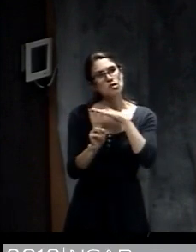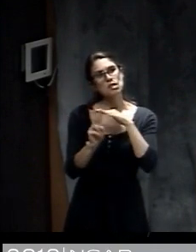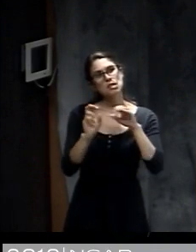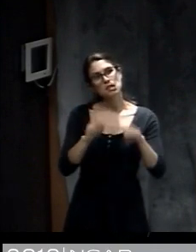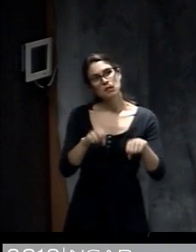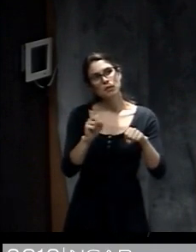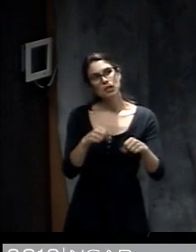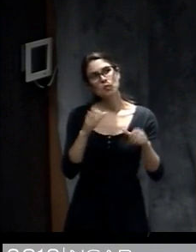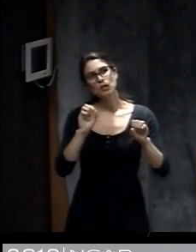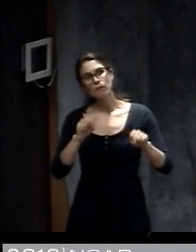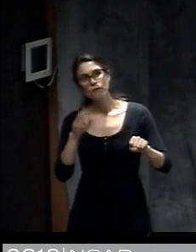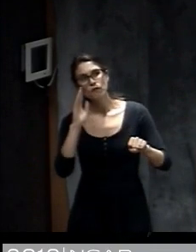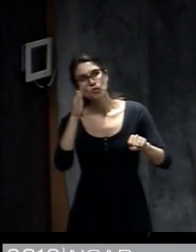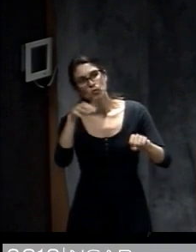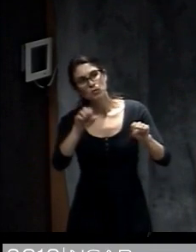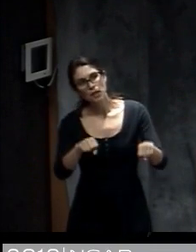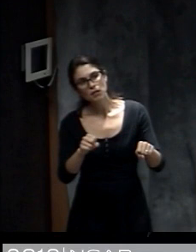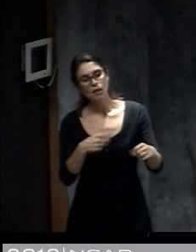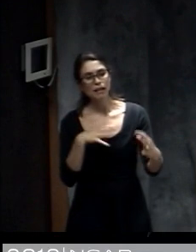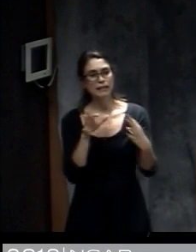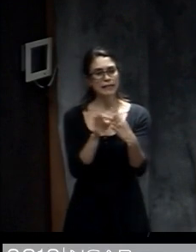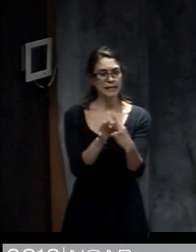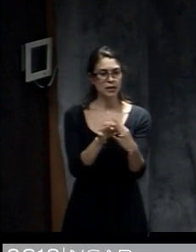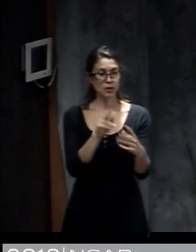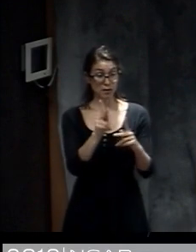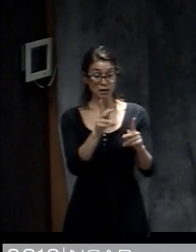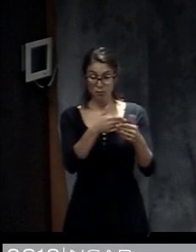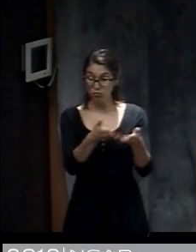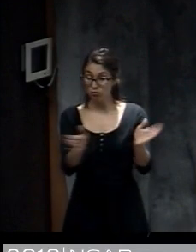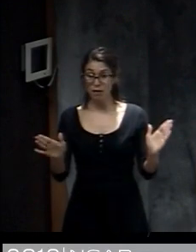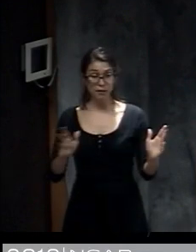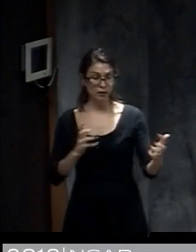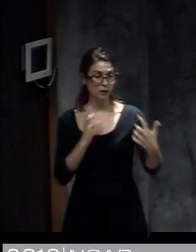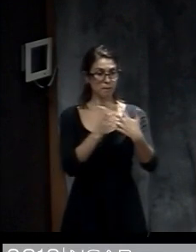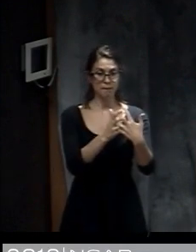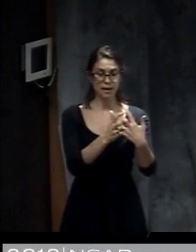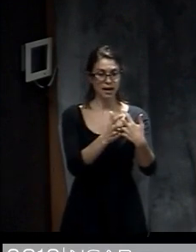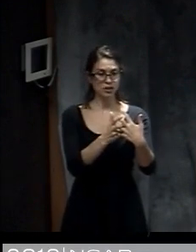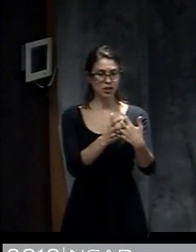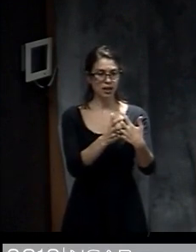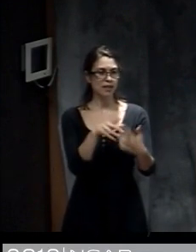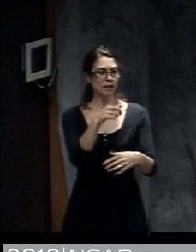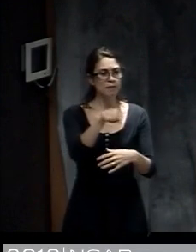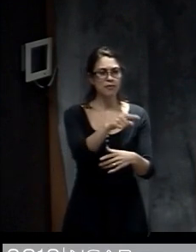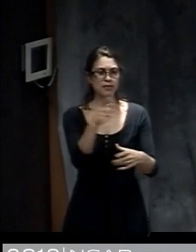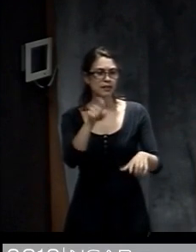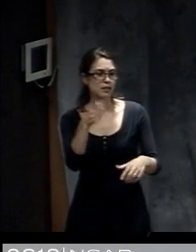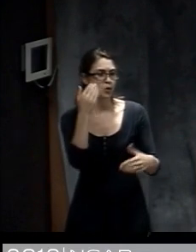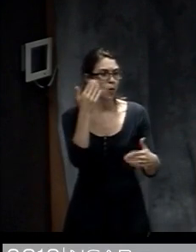and really connect that with what people can do and what they need to know to be able to make decisions and bring that all together.